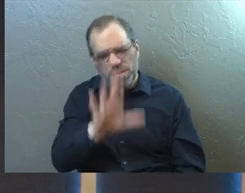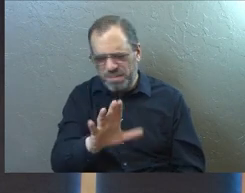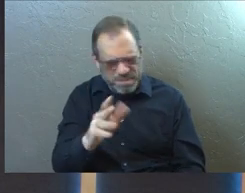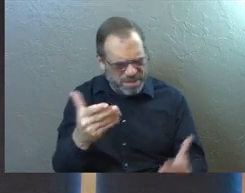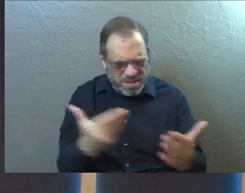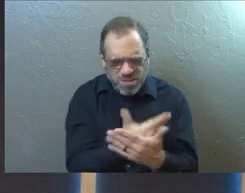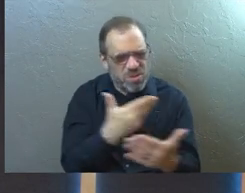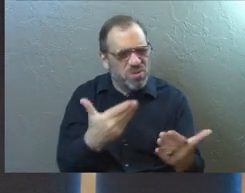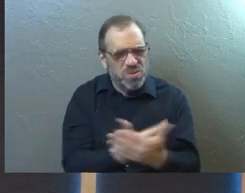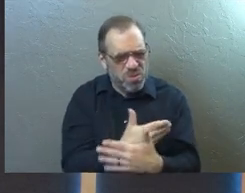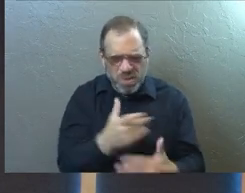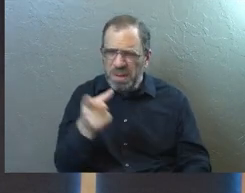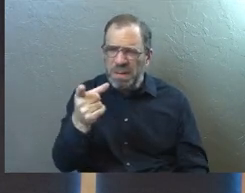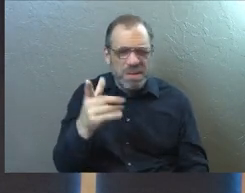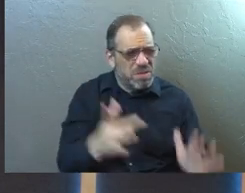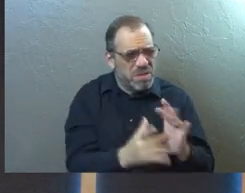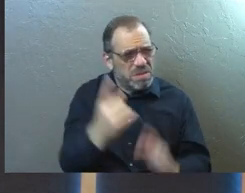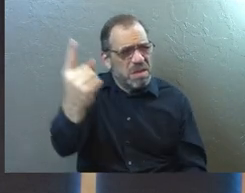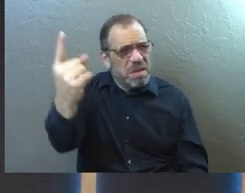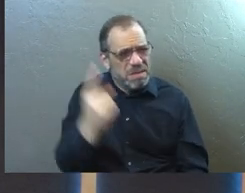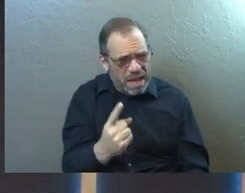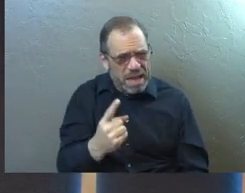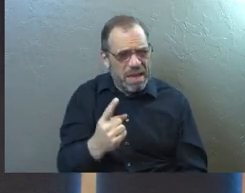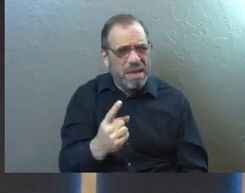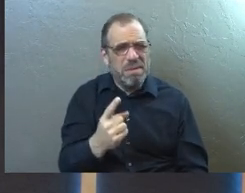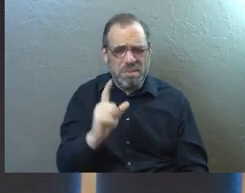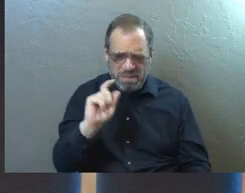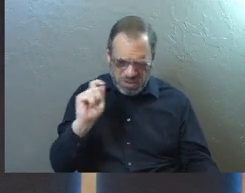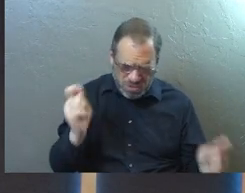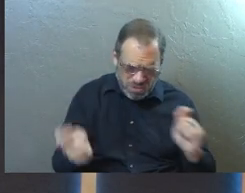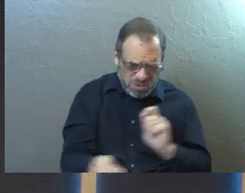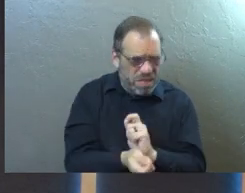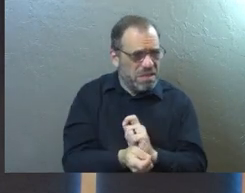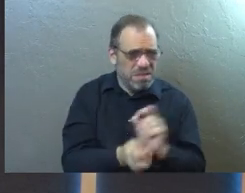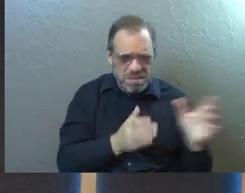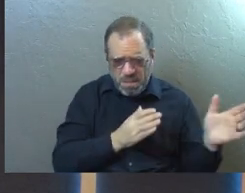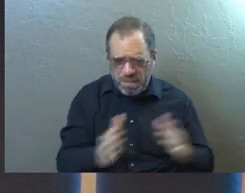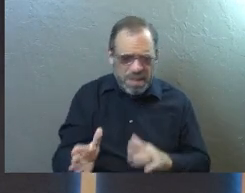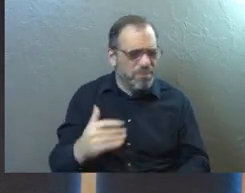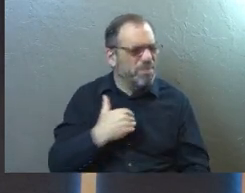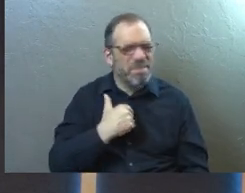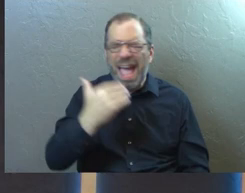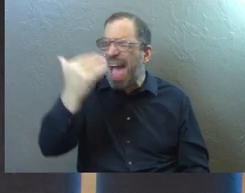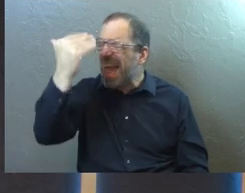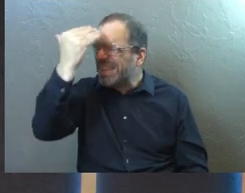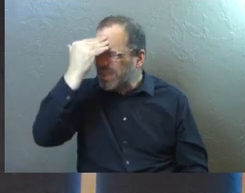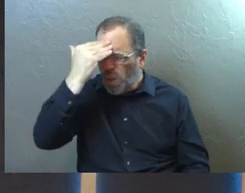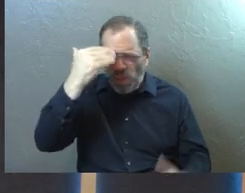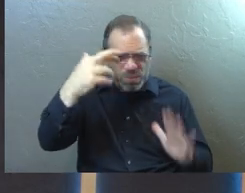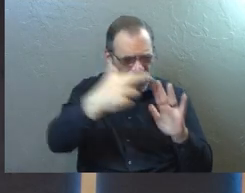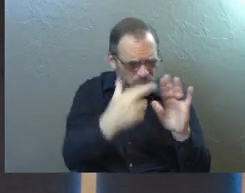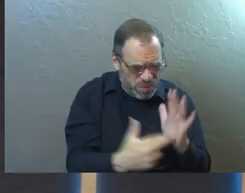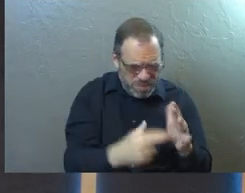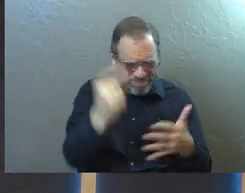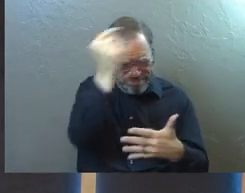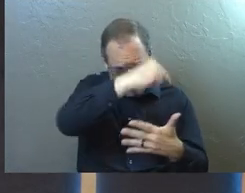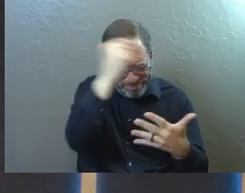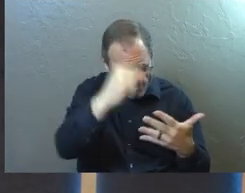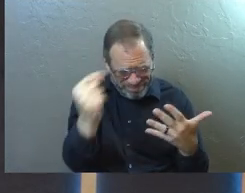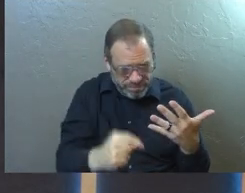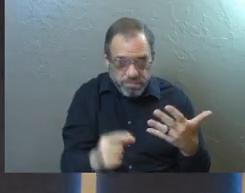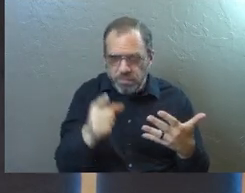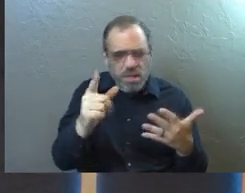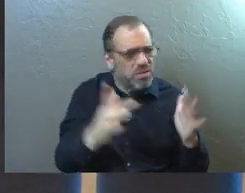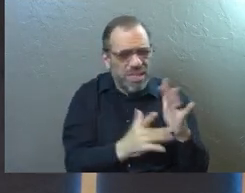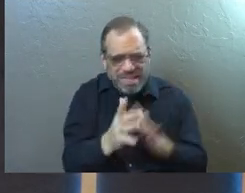we're doing. Jesus has come and what he's done is it's changed the game. And I know there were all these things that we did, but Jesus came not